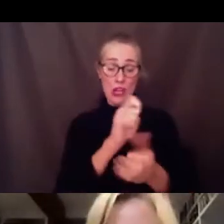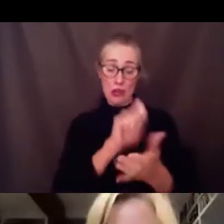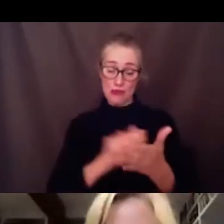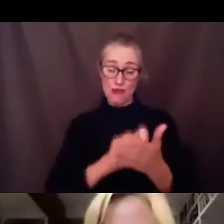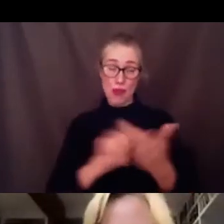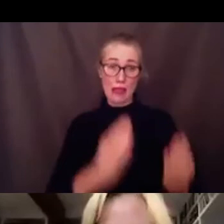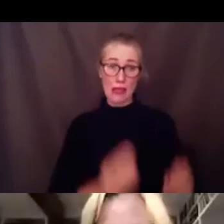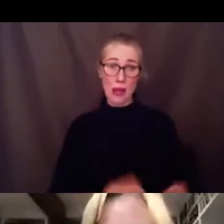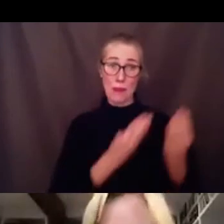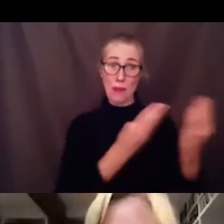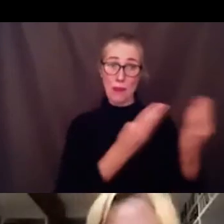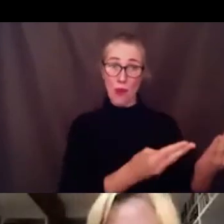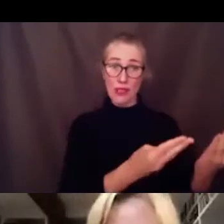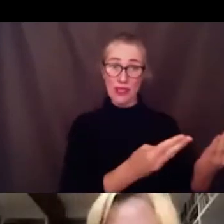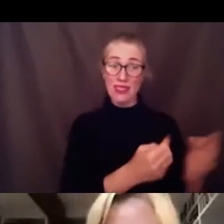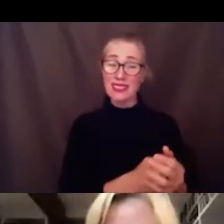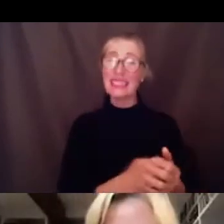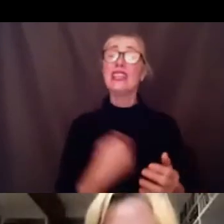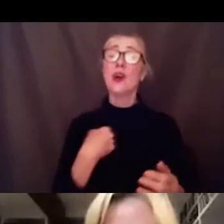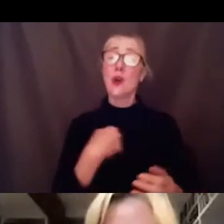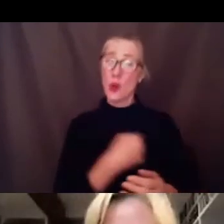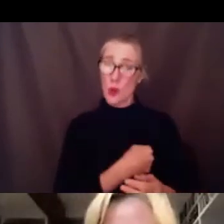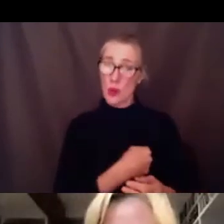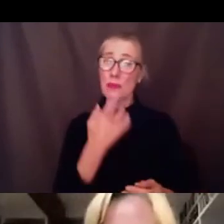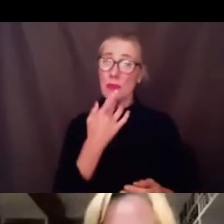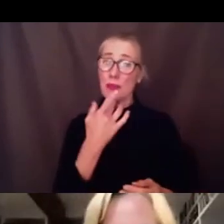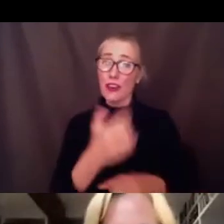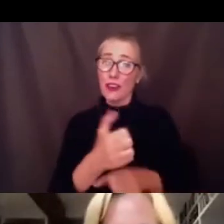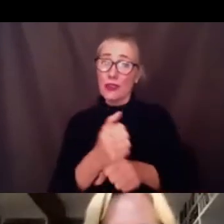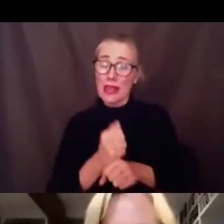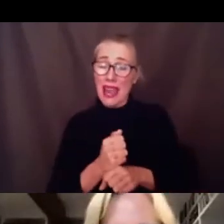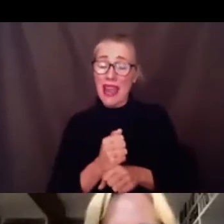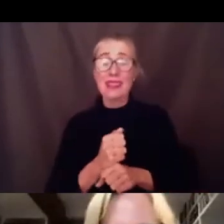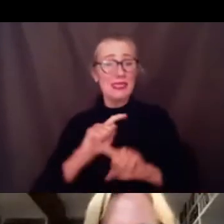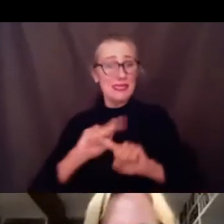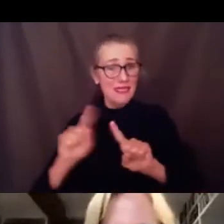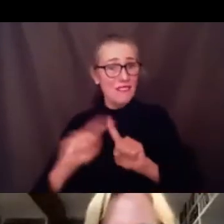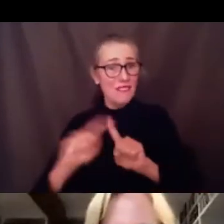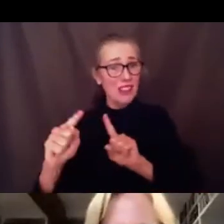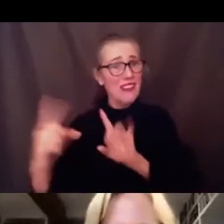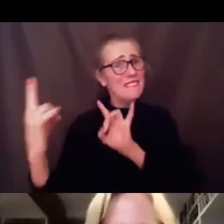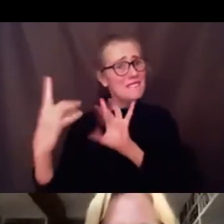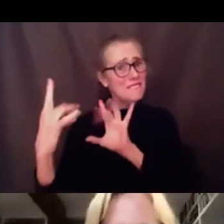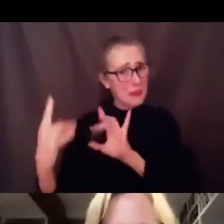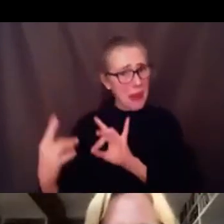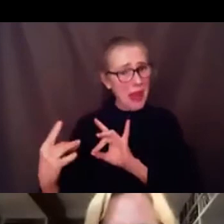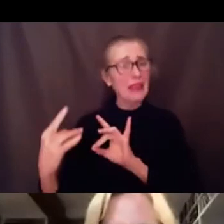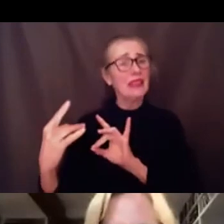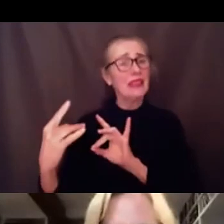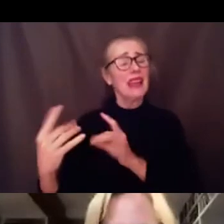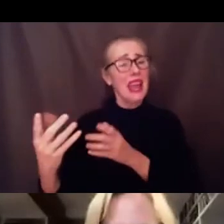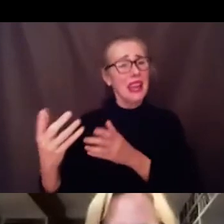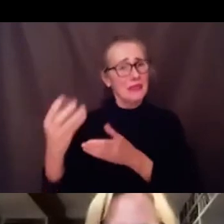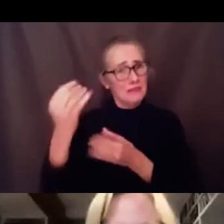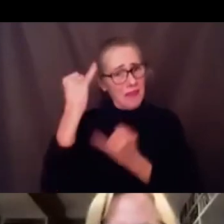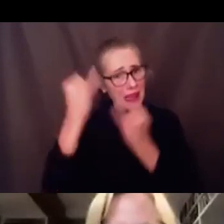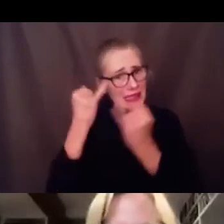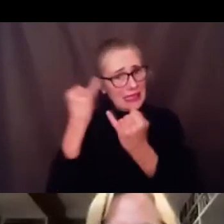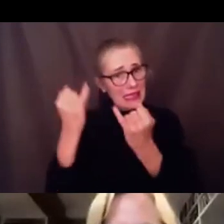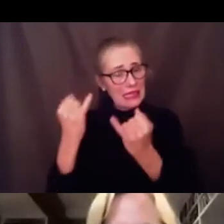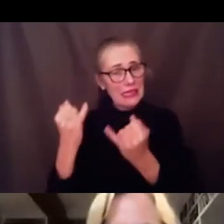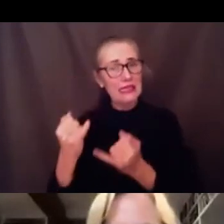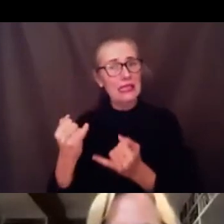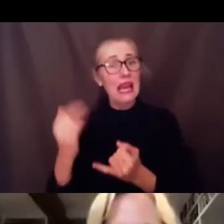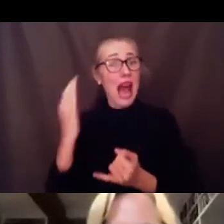tension that was pointed out by miss caps about the urgency on the one hand of meeting the need and the